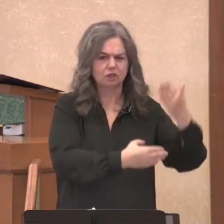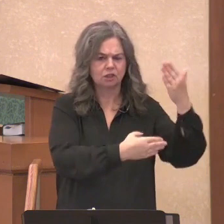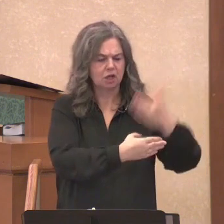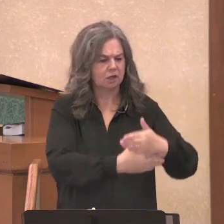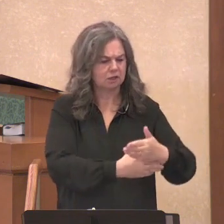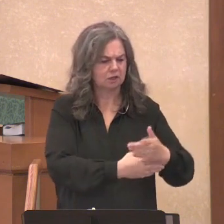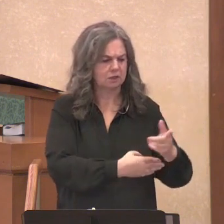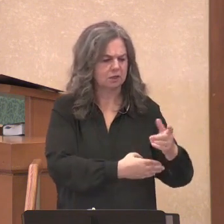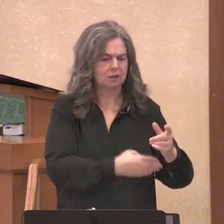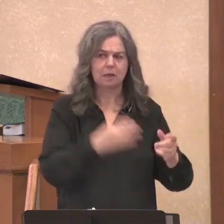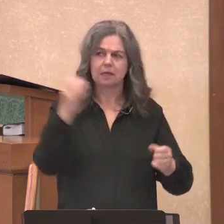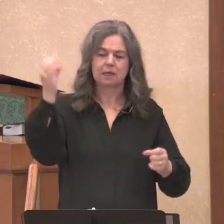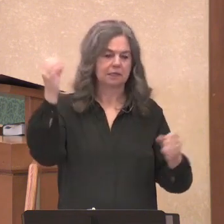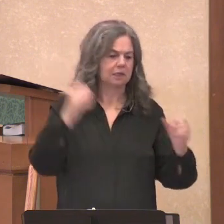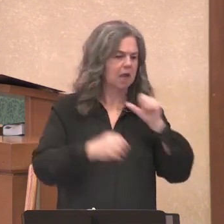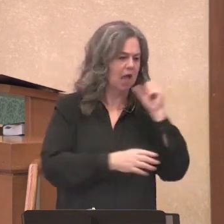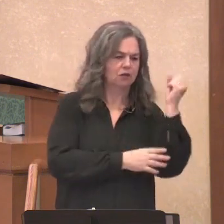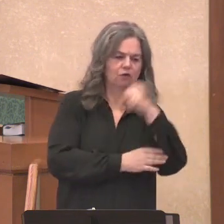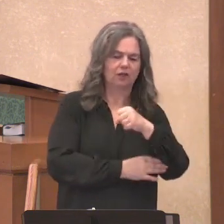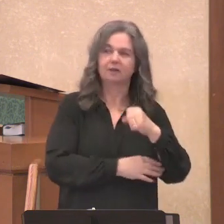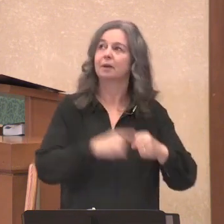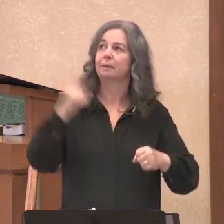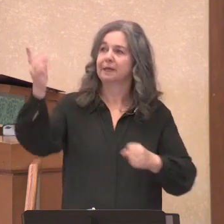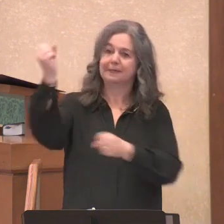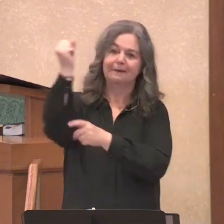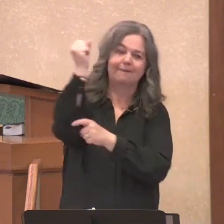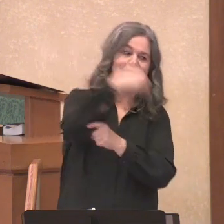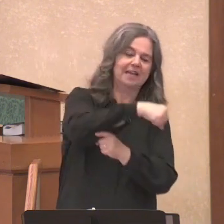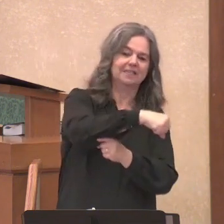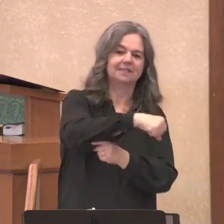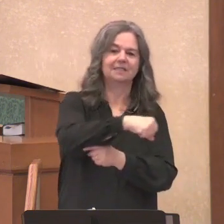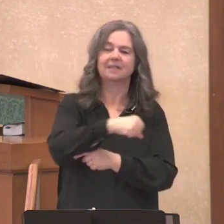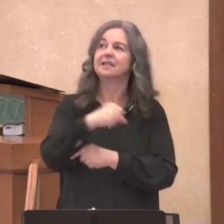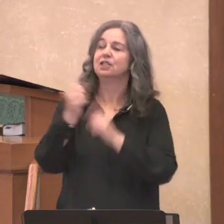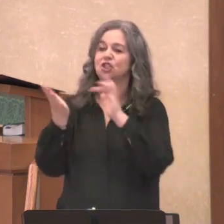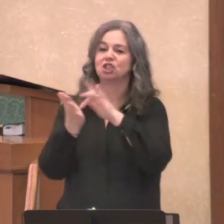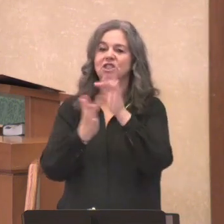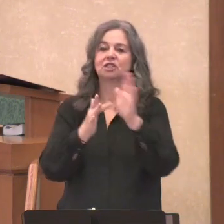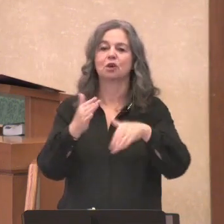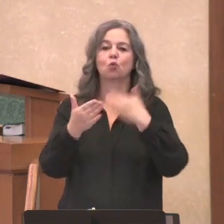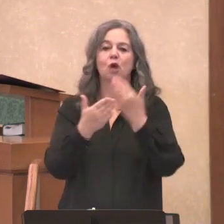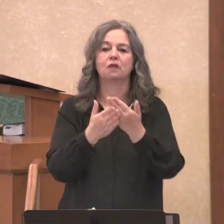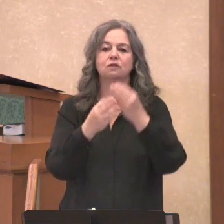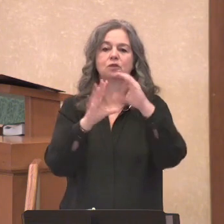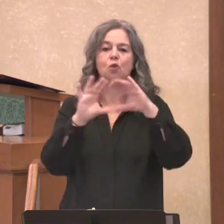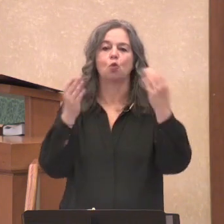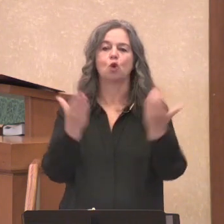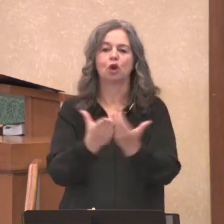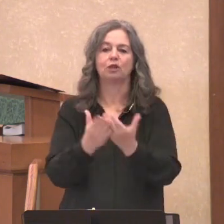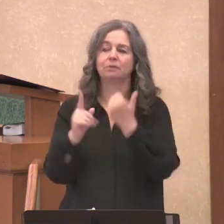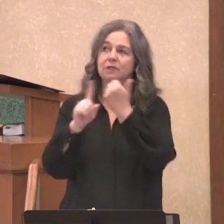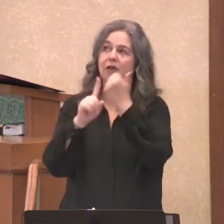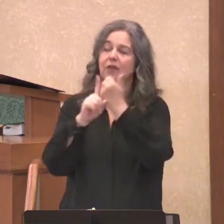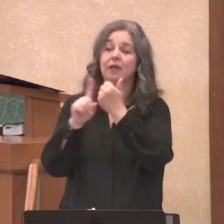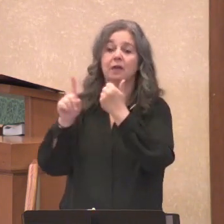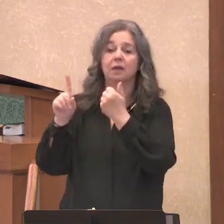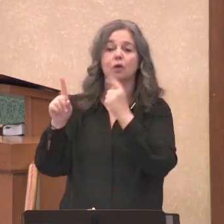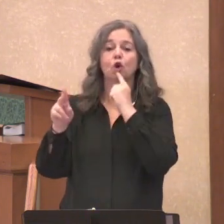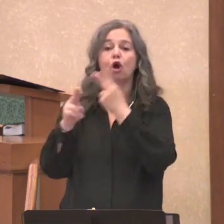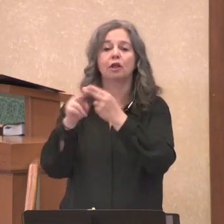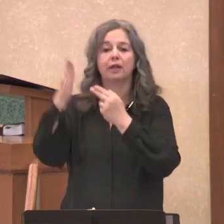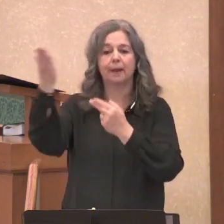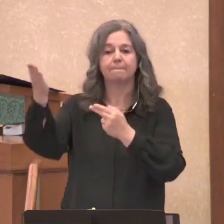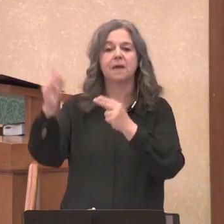overcome it. That idea of Jesus coming into the world as light. And that contrast of light and